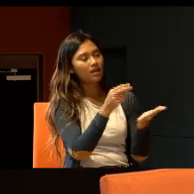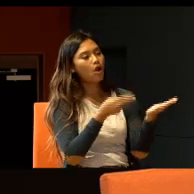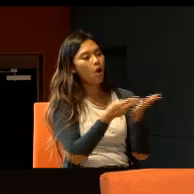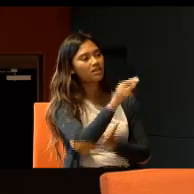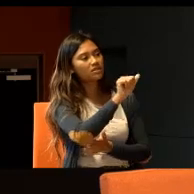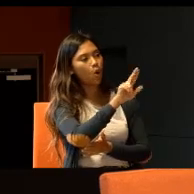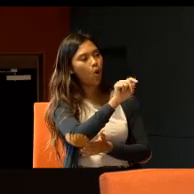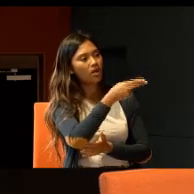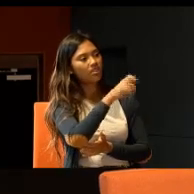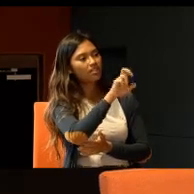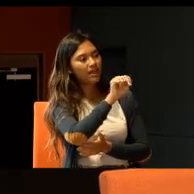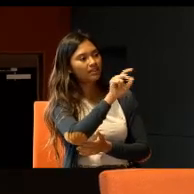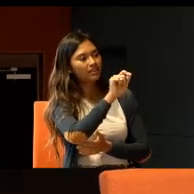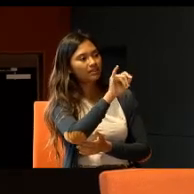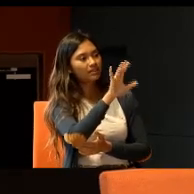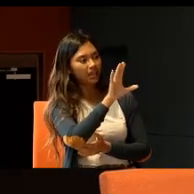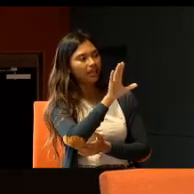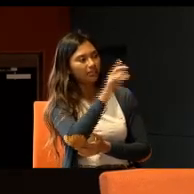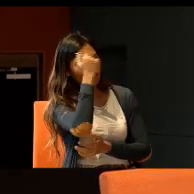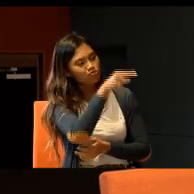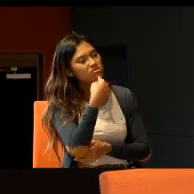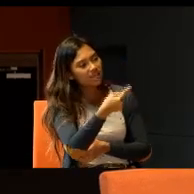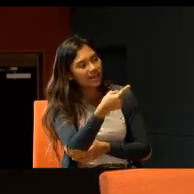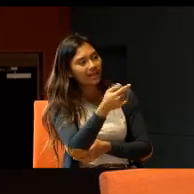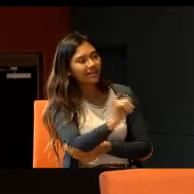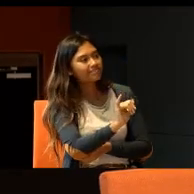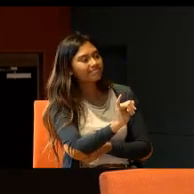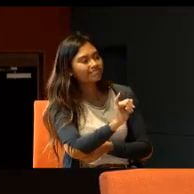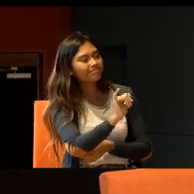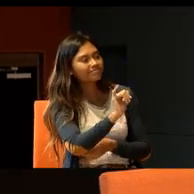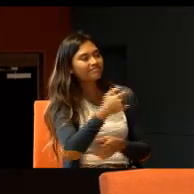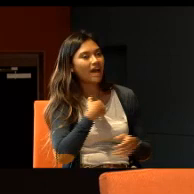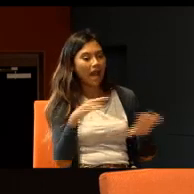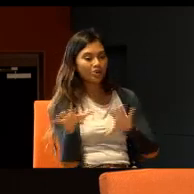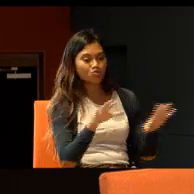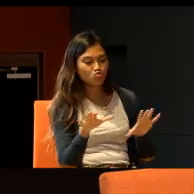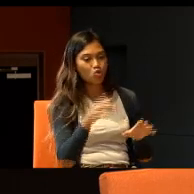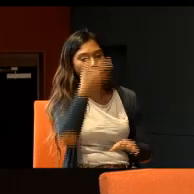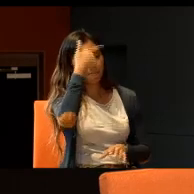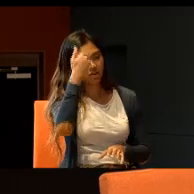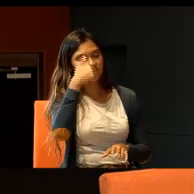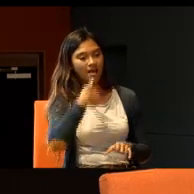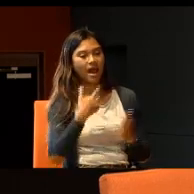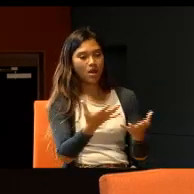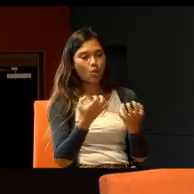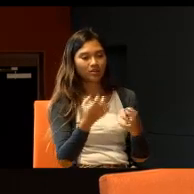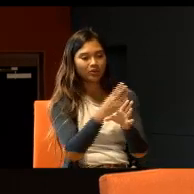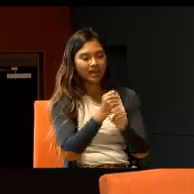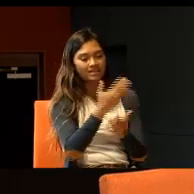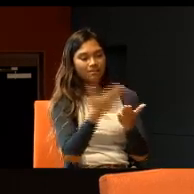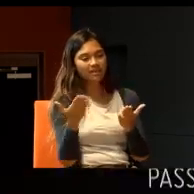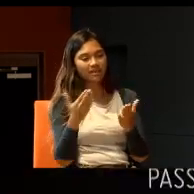because, you said it as it is, I did it because, I wanted to get something out of it.